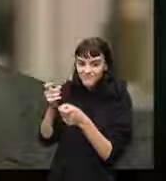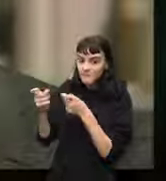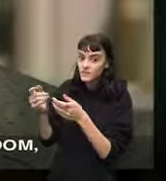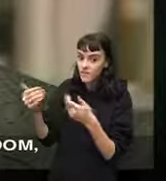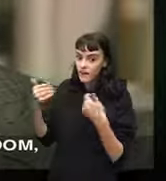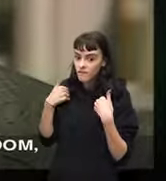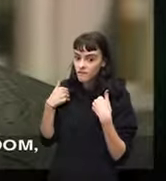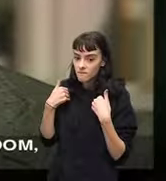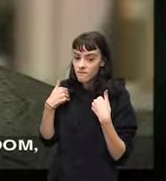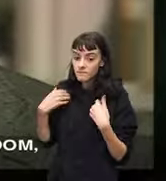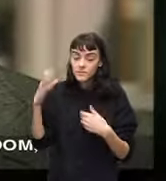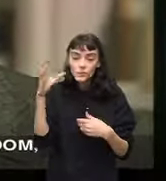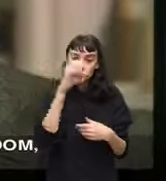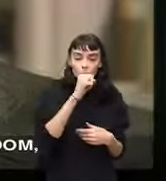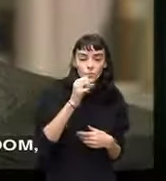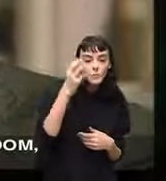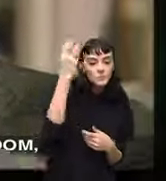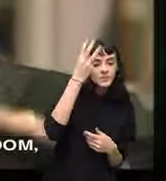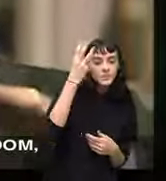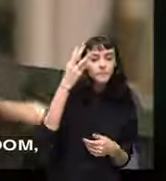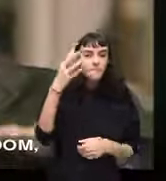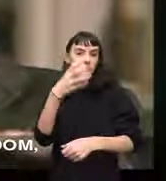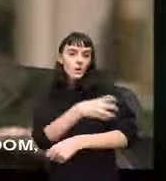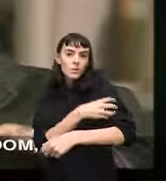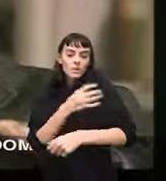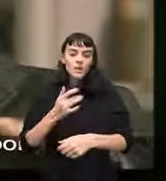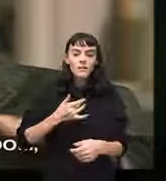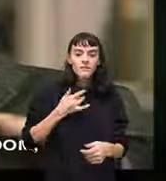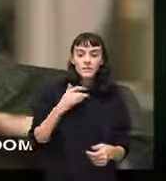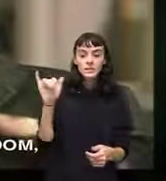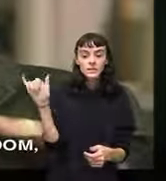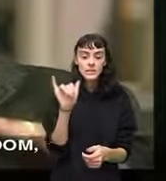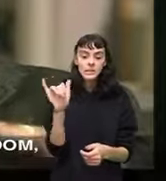world the assumption was that wisdom power